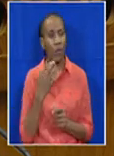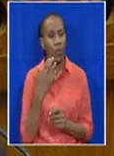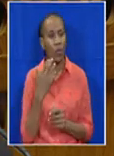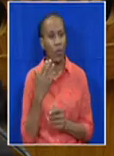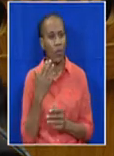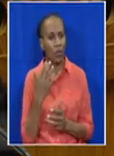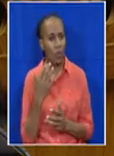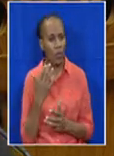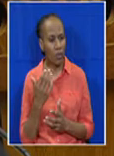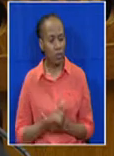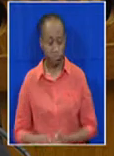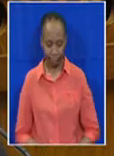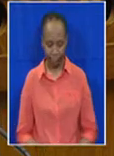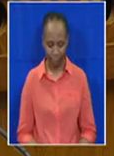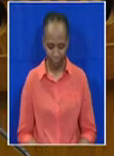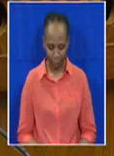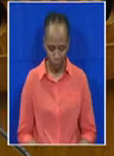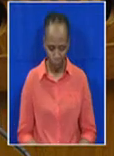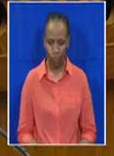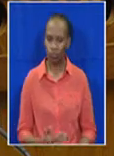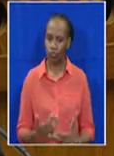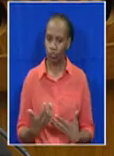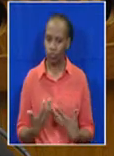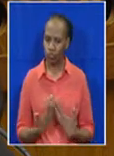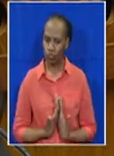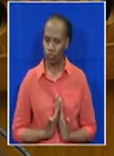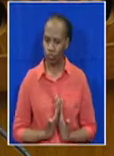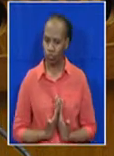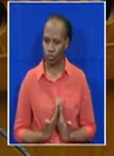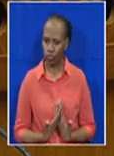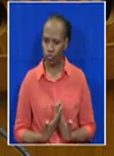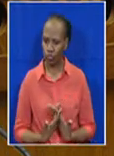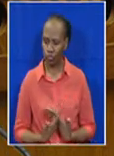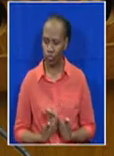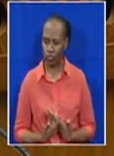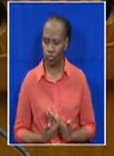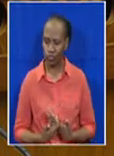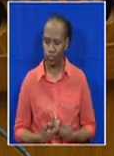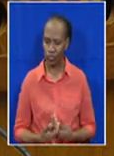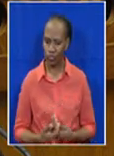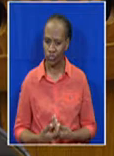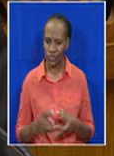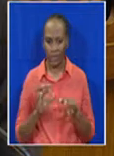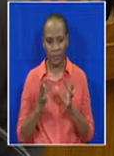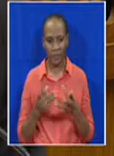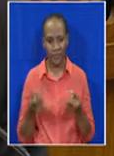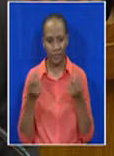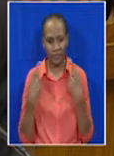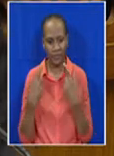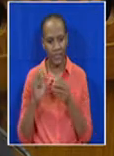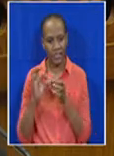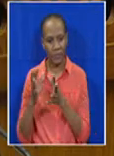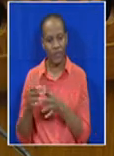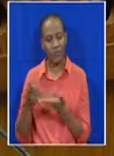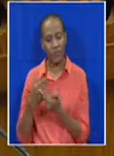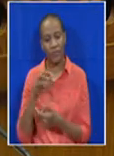Hulle is nie die leliewit industrie waarvan u praat nie, minister. That is why, honourable minister, I have invited the fishing community to